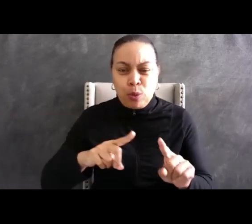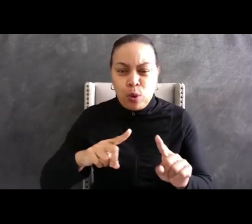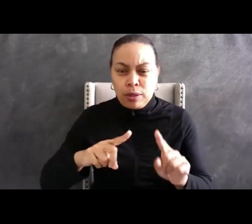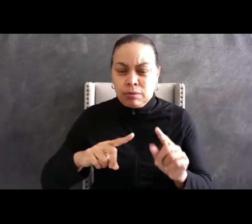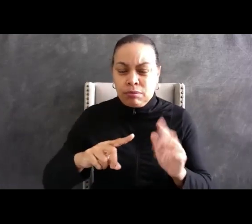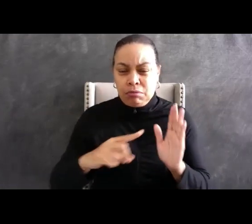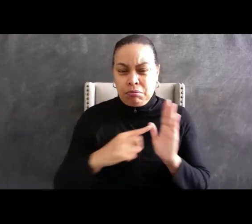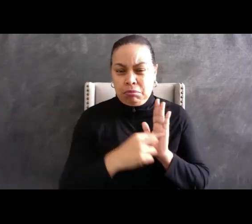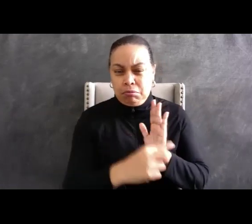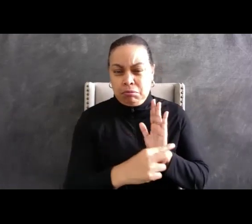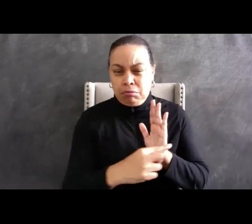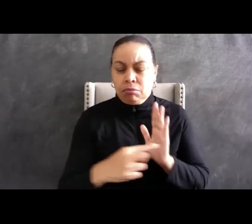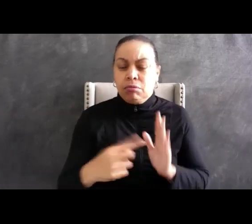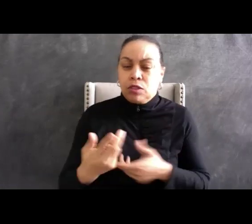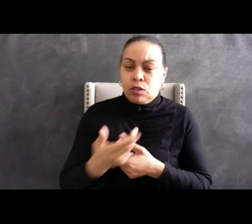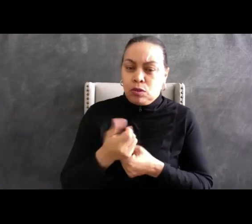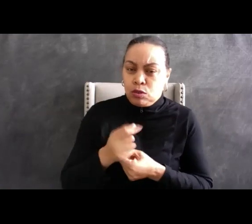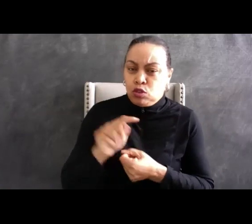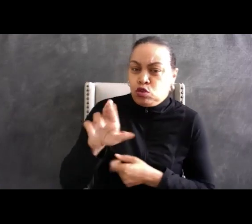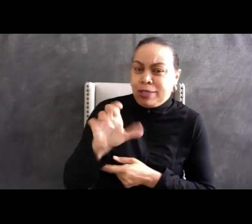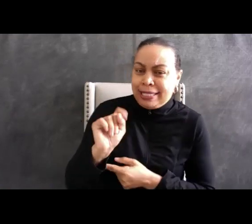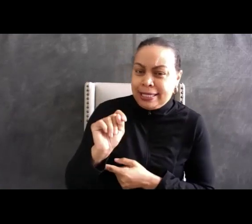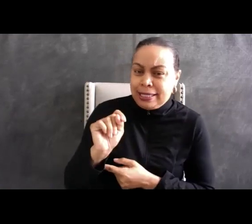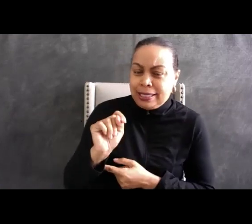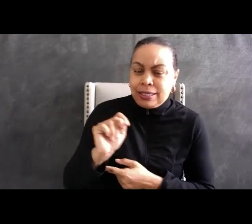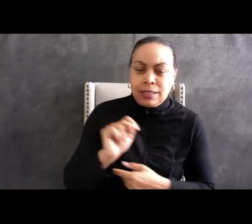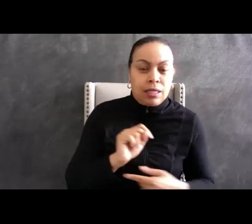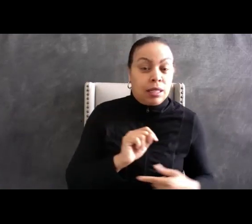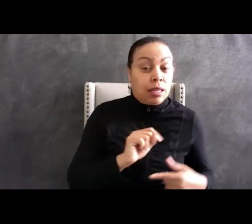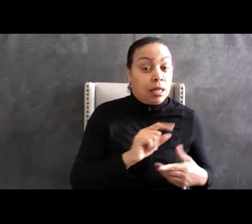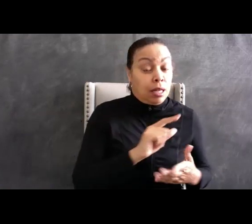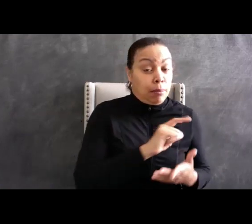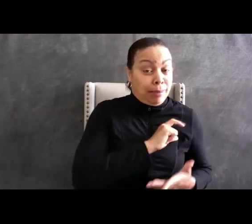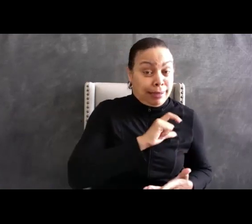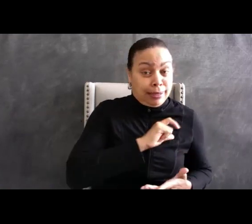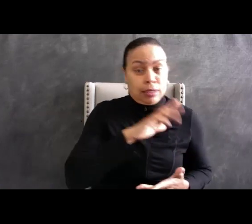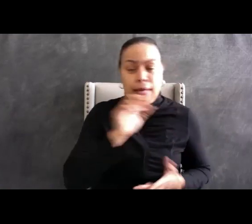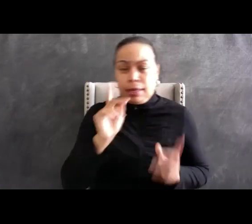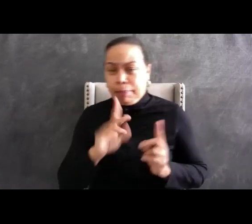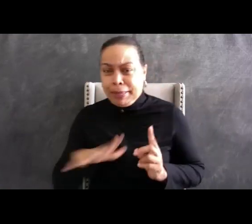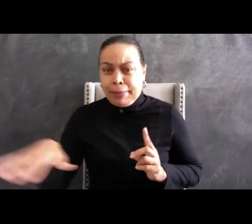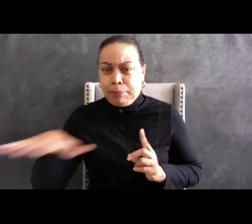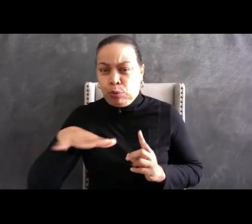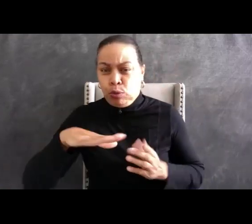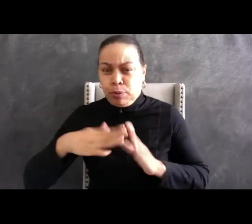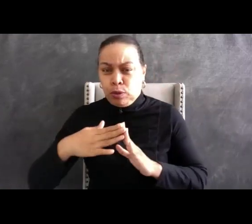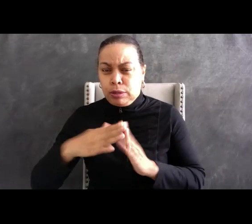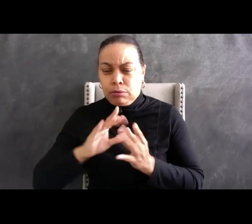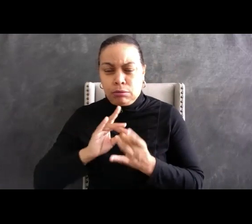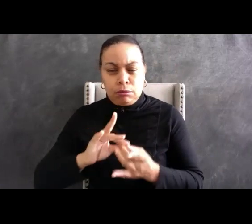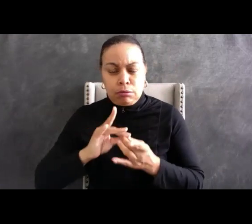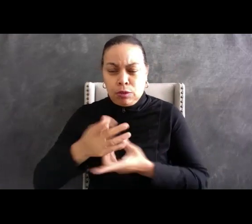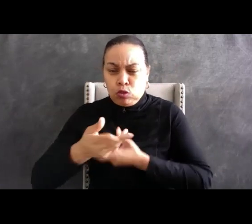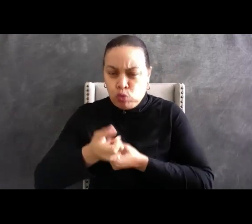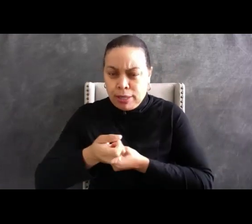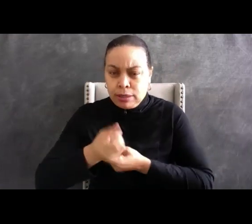It is key to the the stability of our communities, the integrity of our criminal justice system, and the